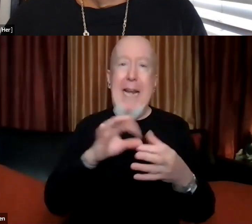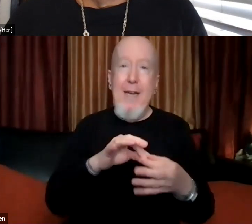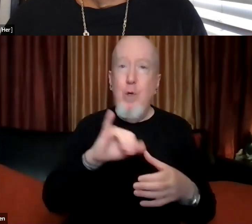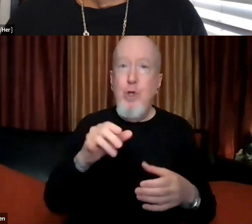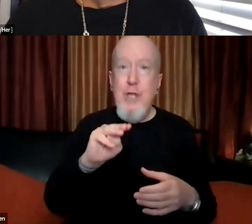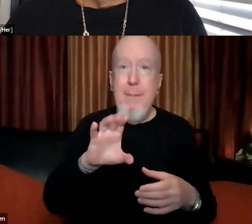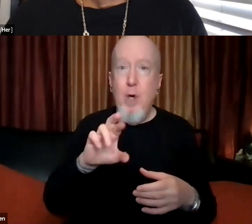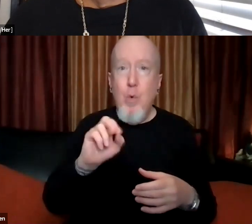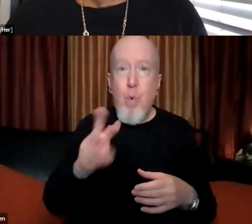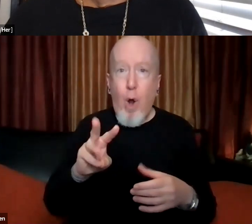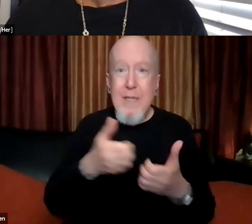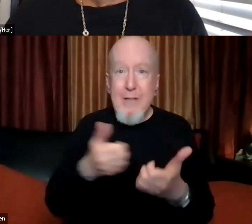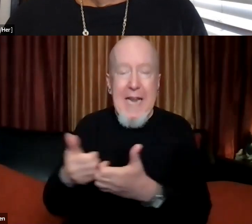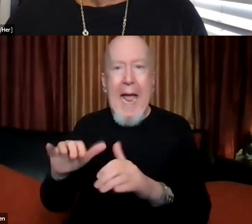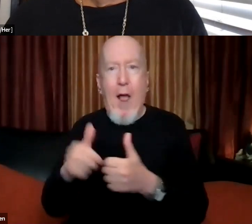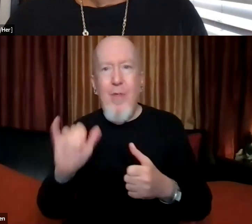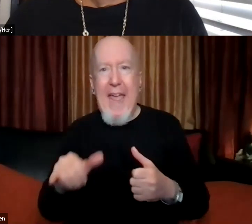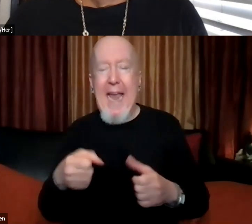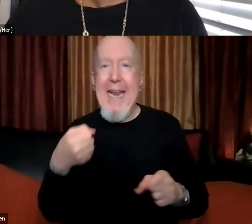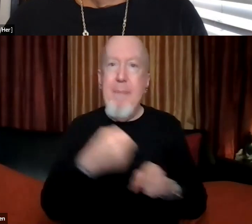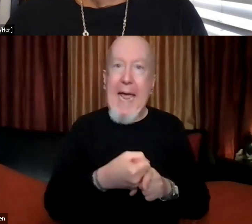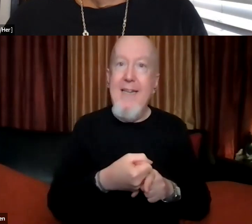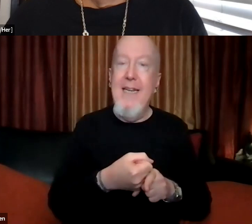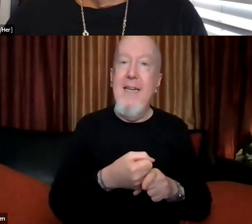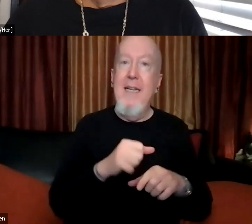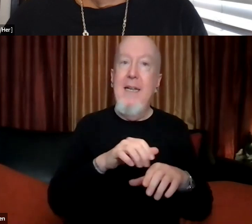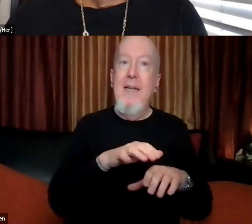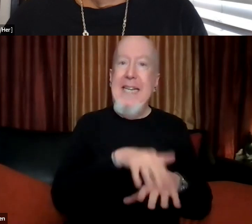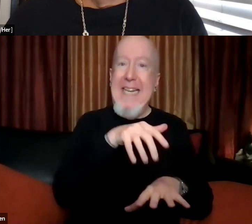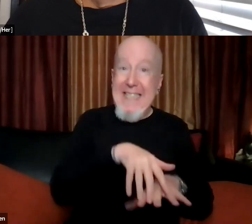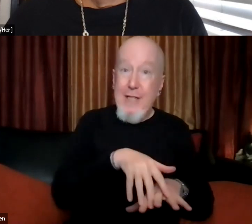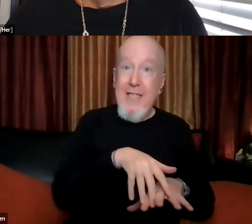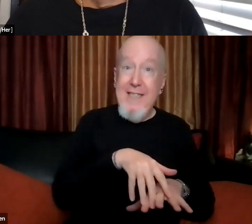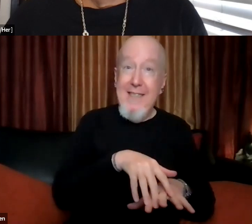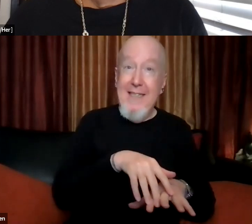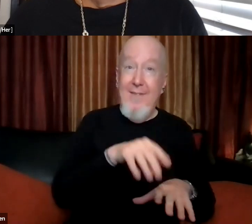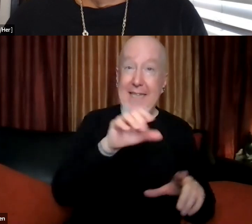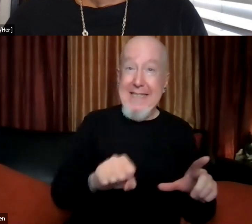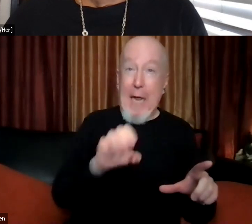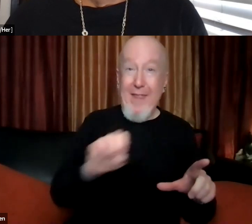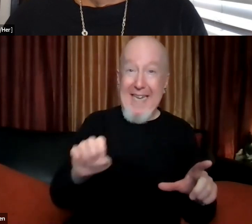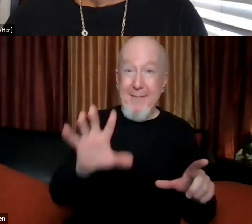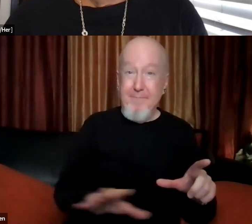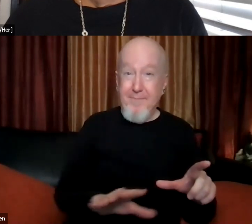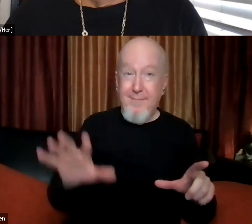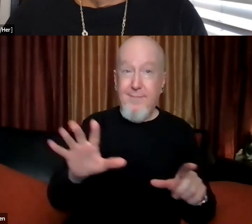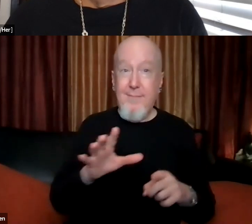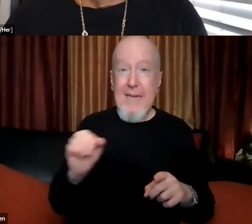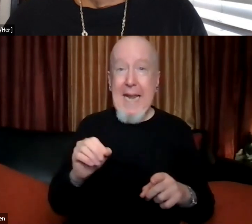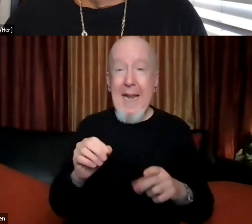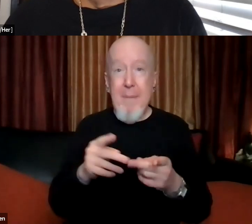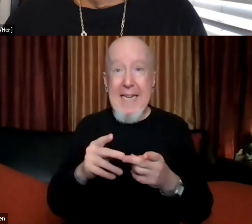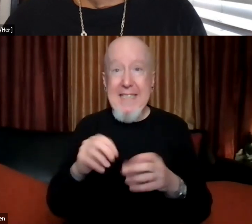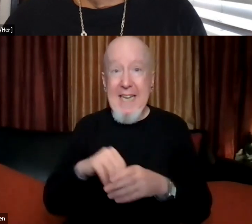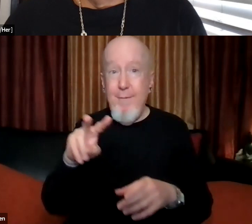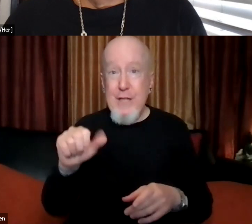impact they had on indigenous nations in the southeast, um, and the process of getting recognition by nations in places like Virginia was